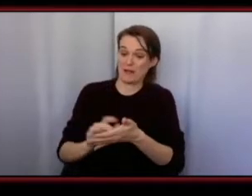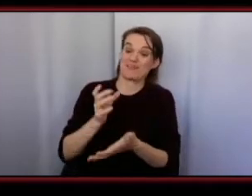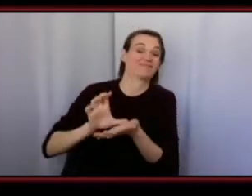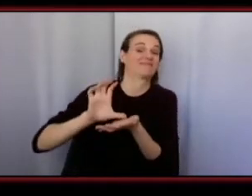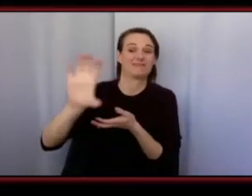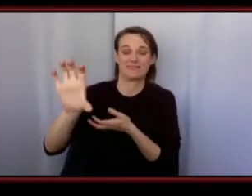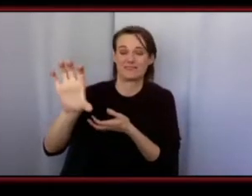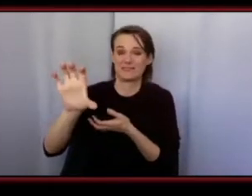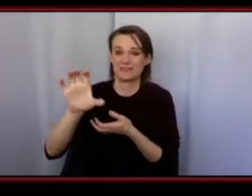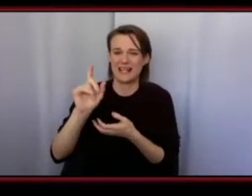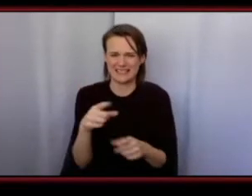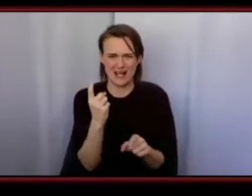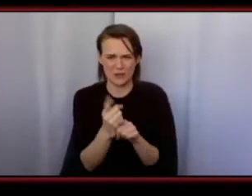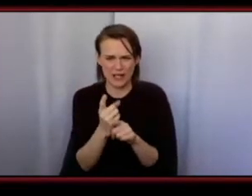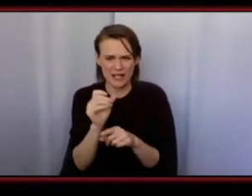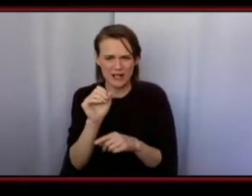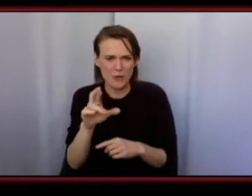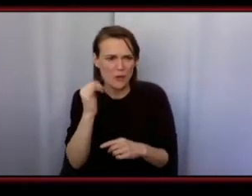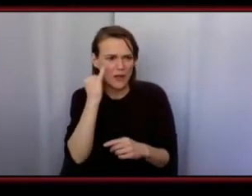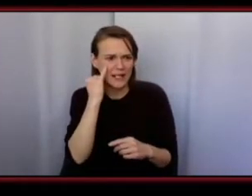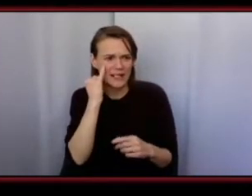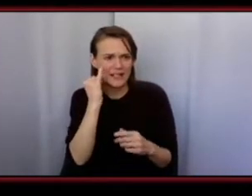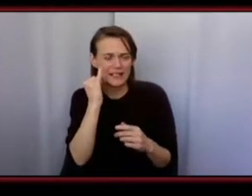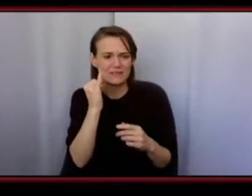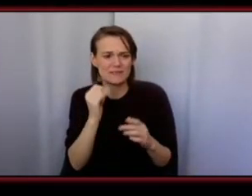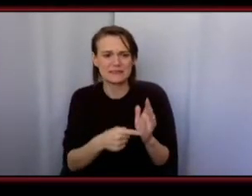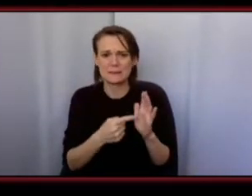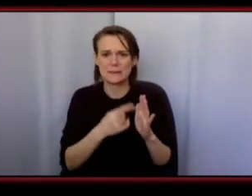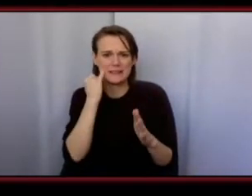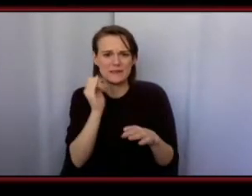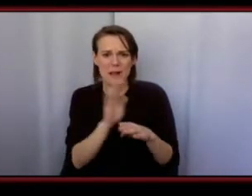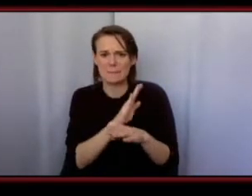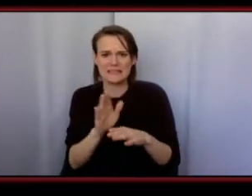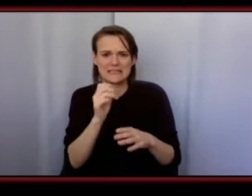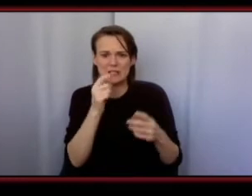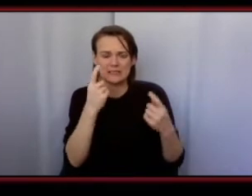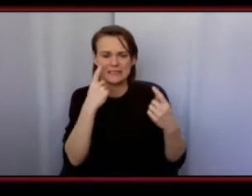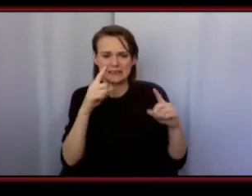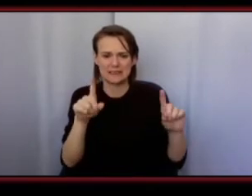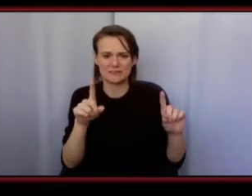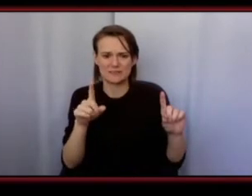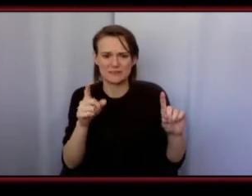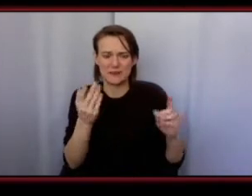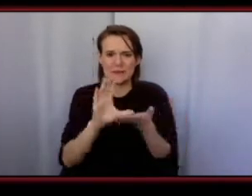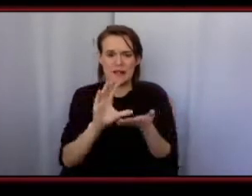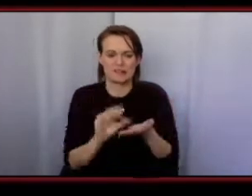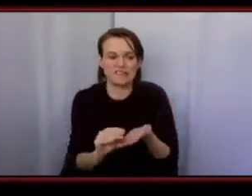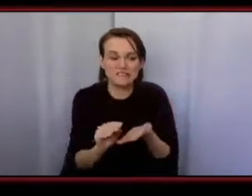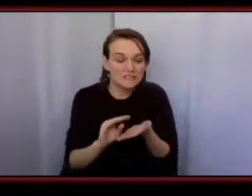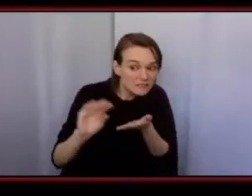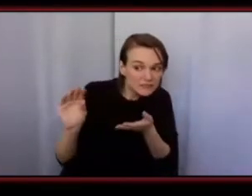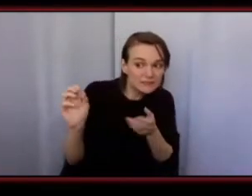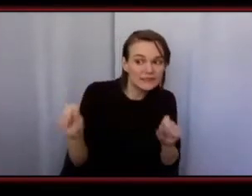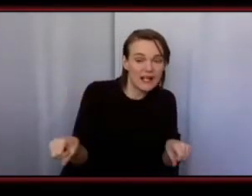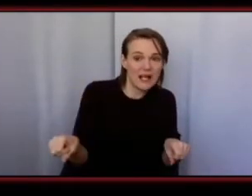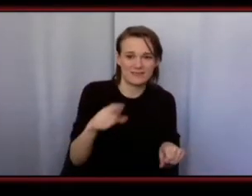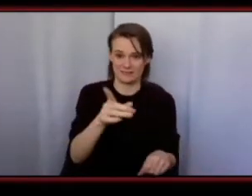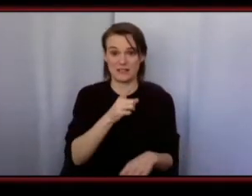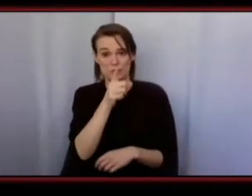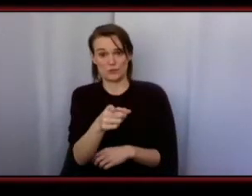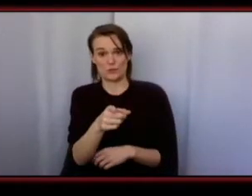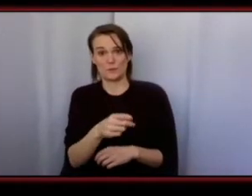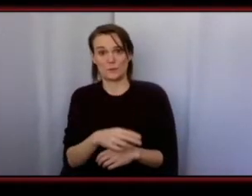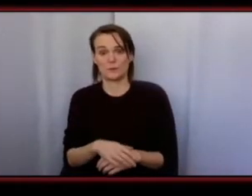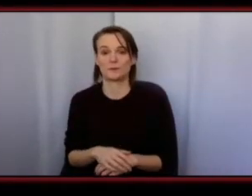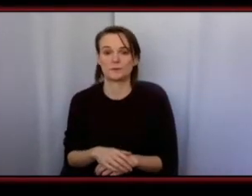may not have to put the money back in uh the full amount is that true and could you speak on that just a little bit yeah